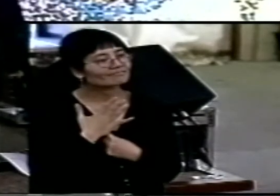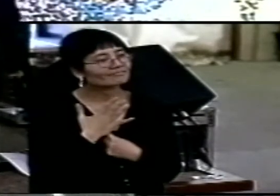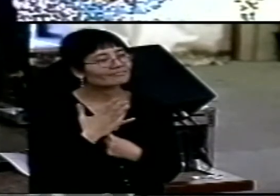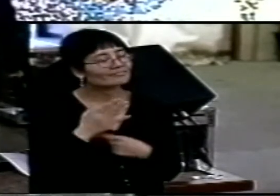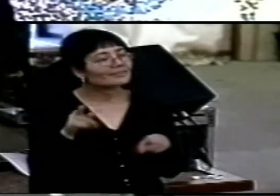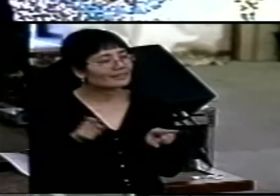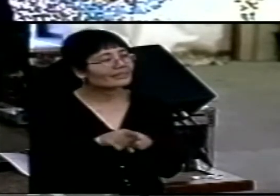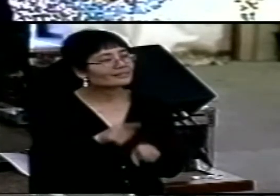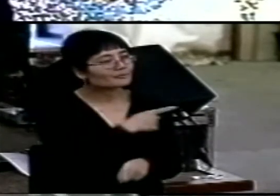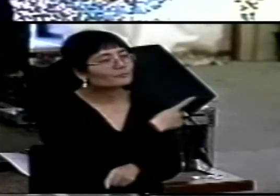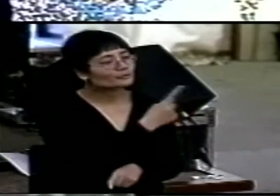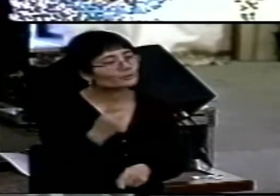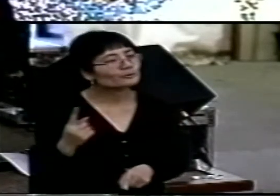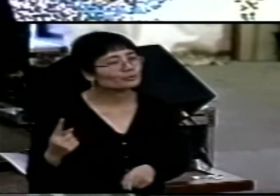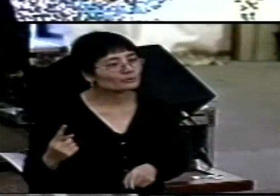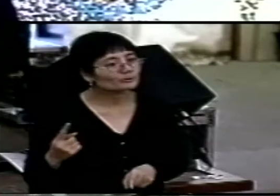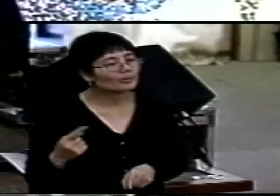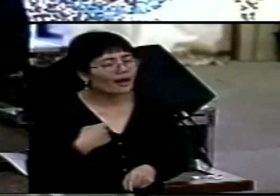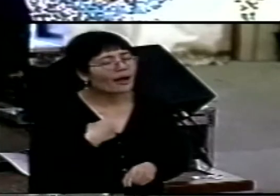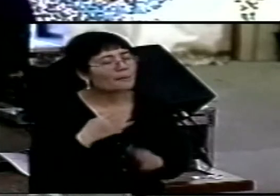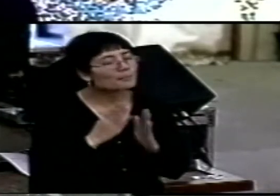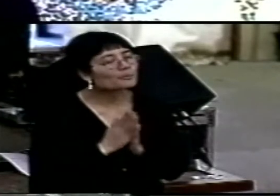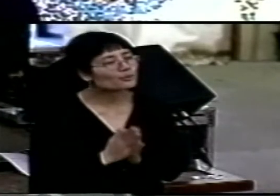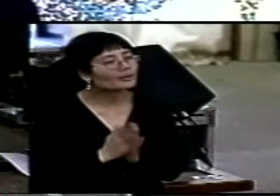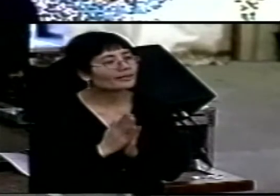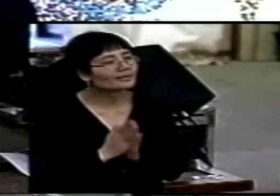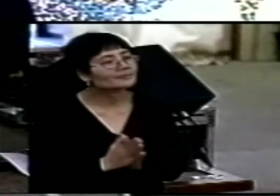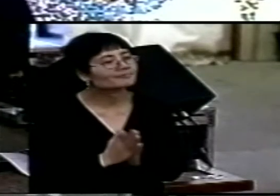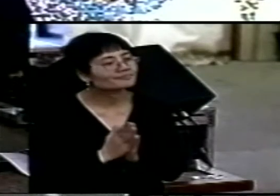I pray that